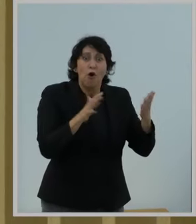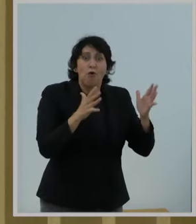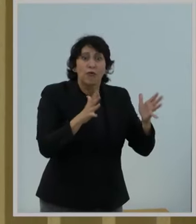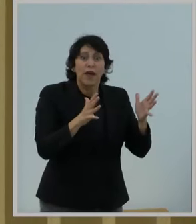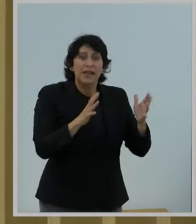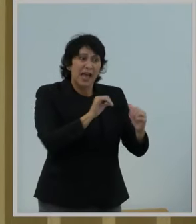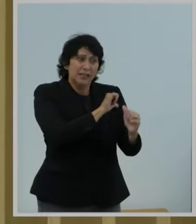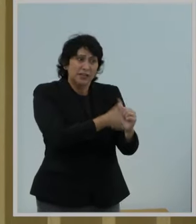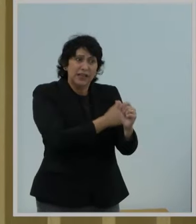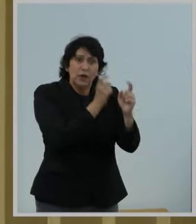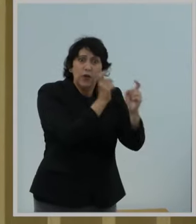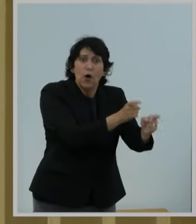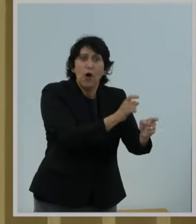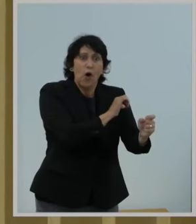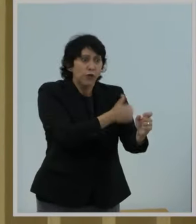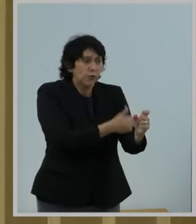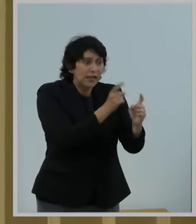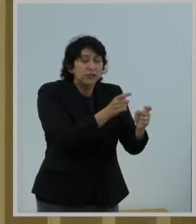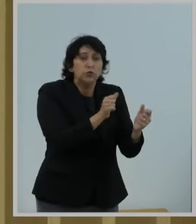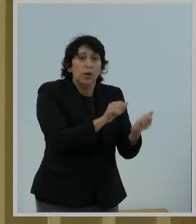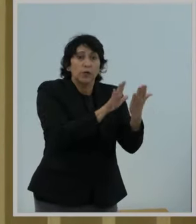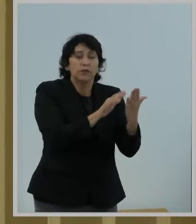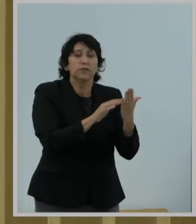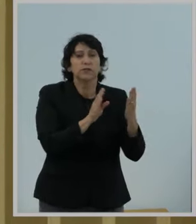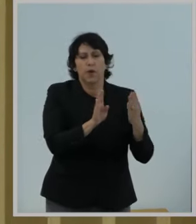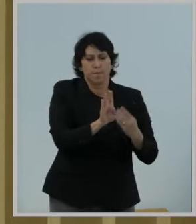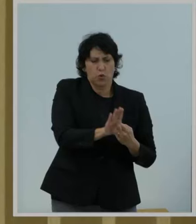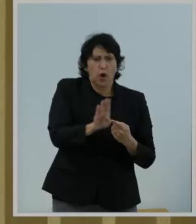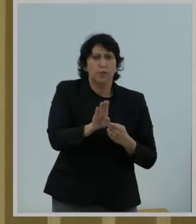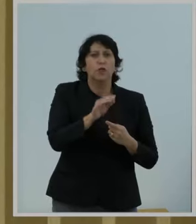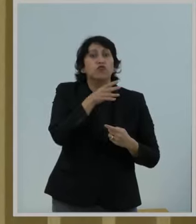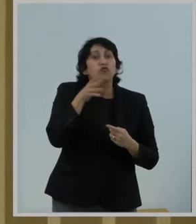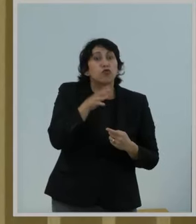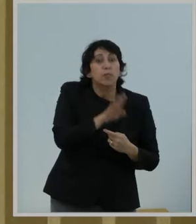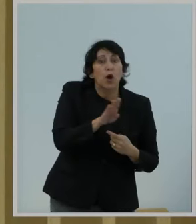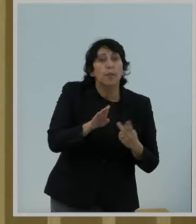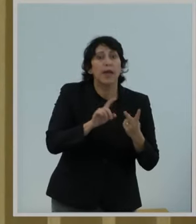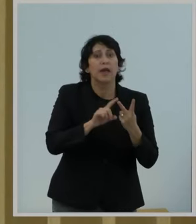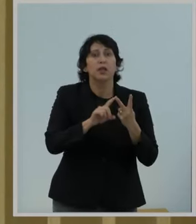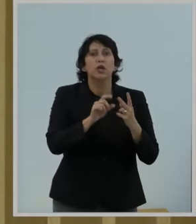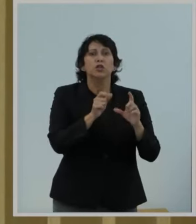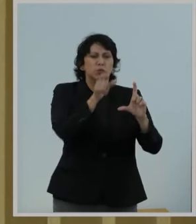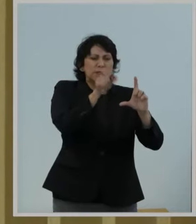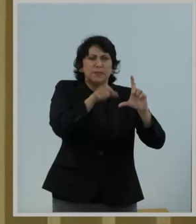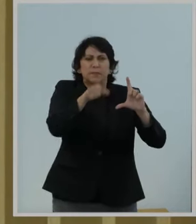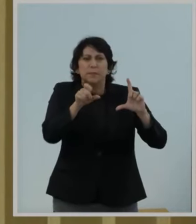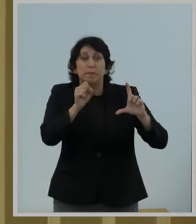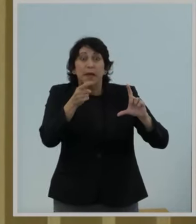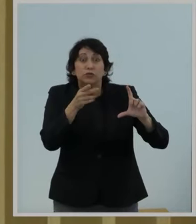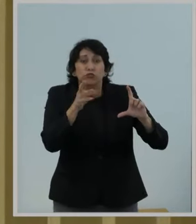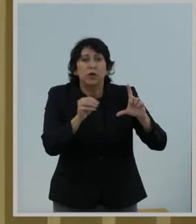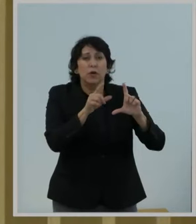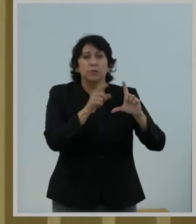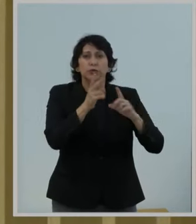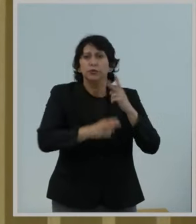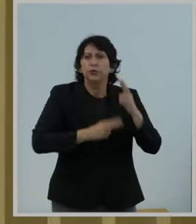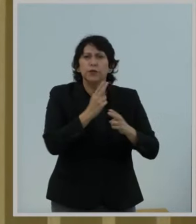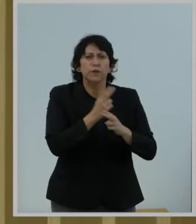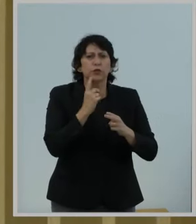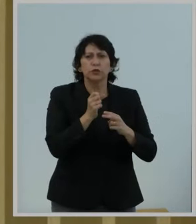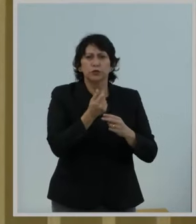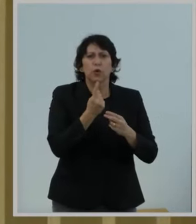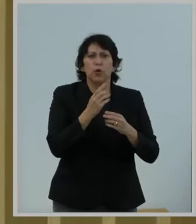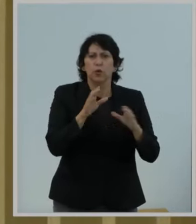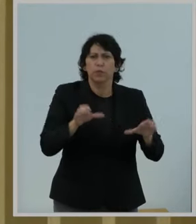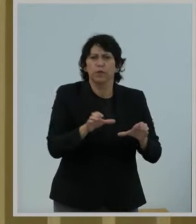Commission to address. from rural broadband to spectrum to universal service reform. Heading